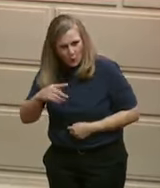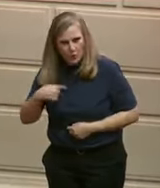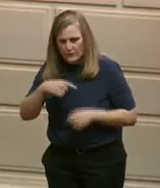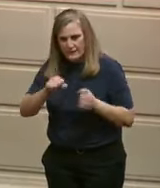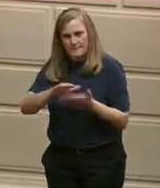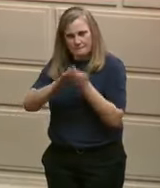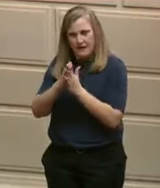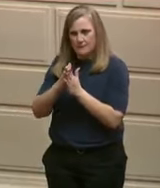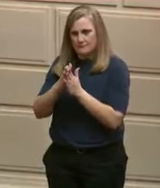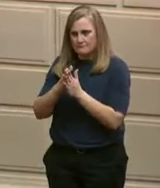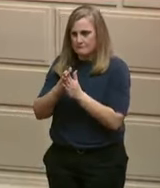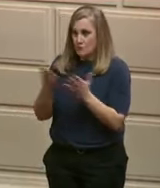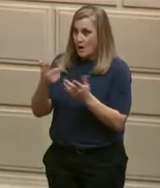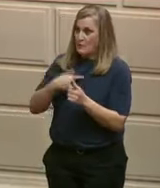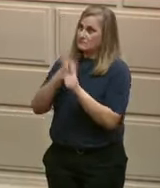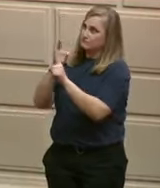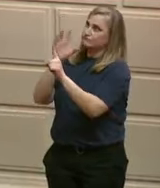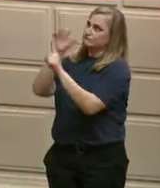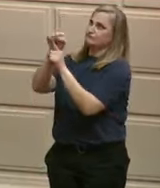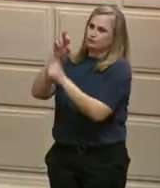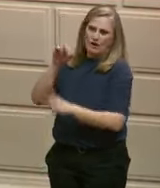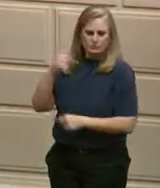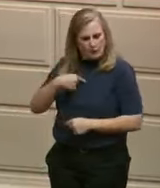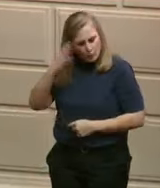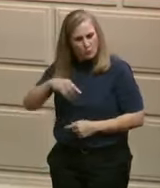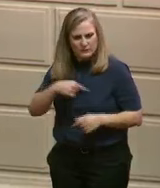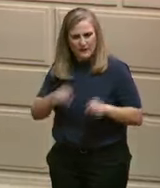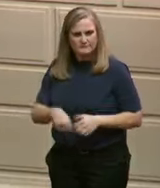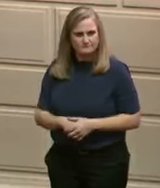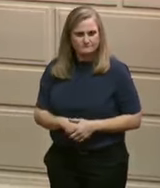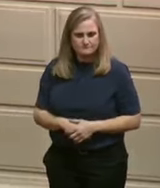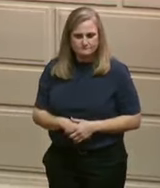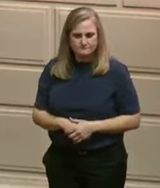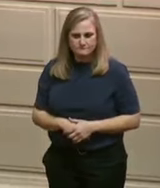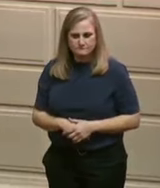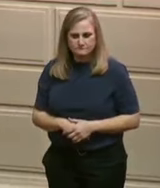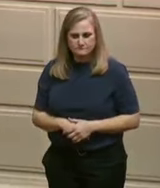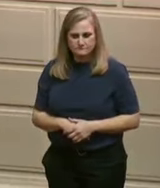Never underestimate the power of a team that has each other's backs.